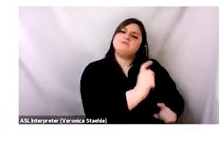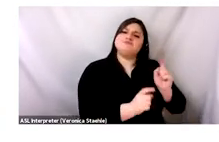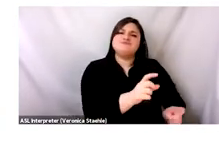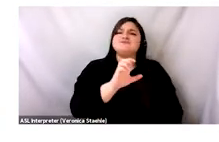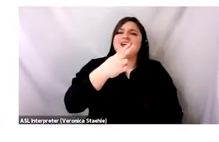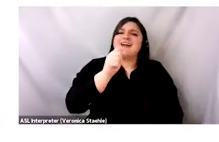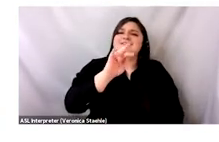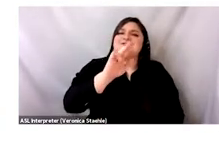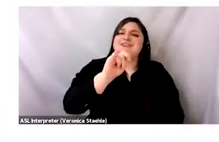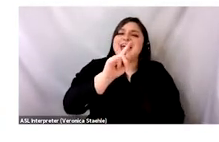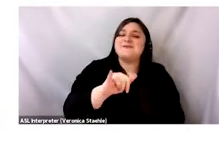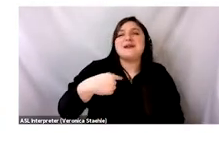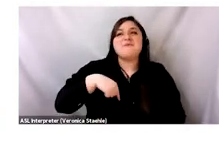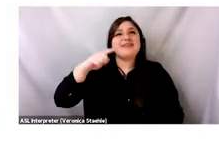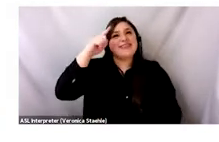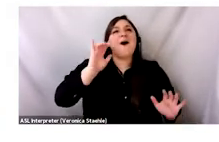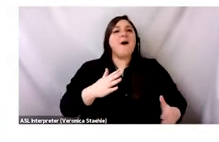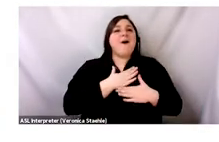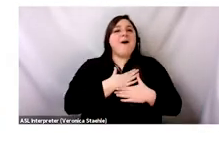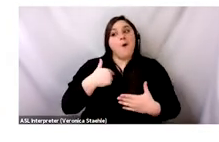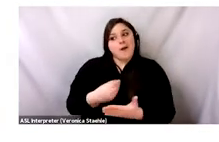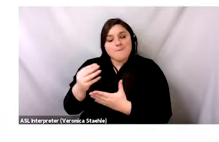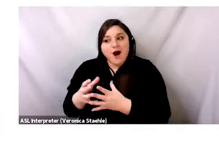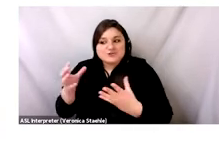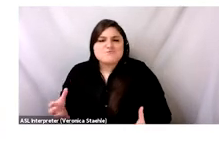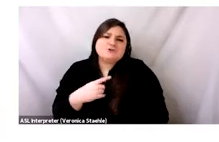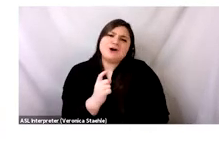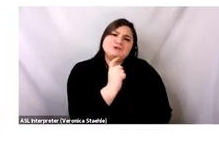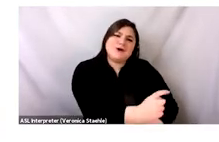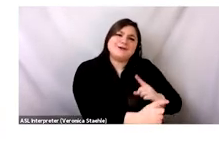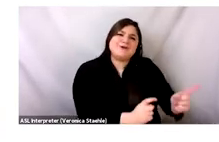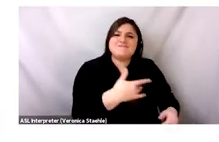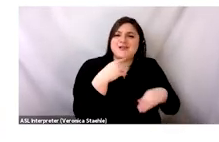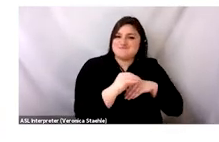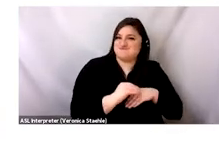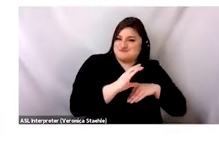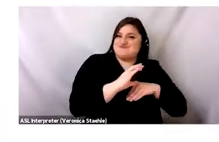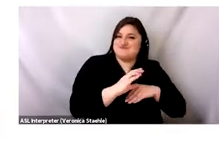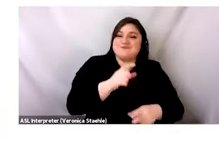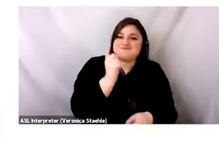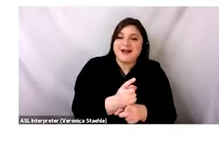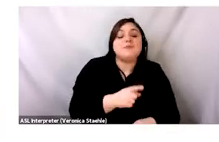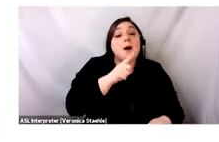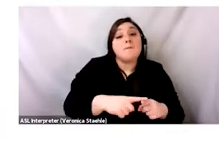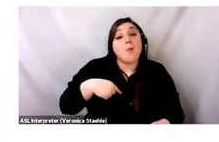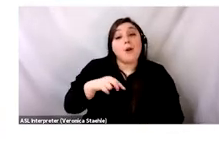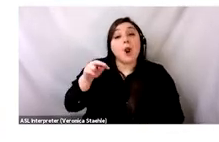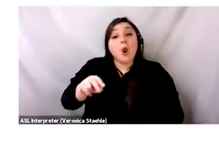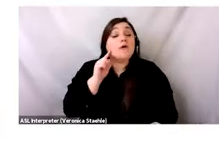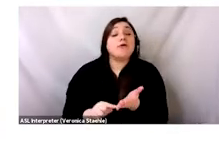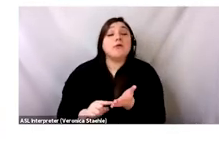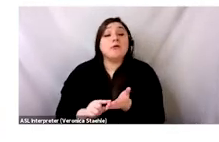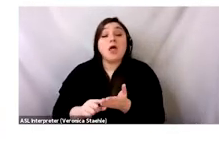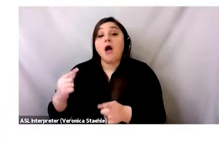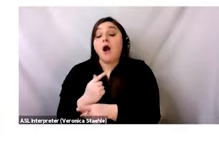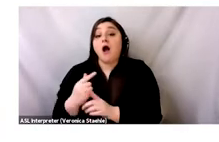understand that it's always been a for-profit venture that was born of fashion's excess. We found records in